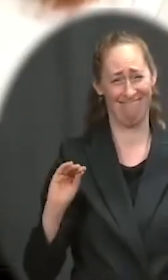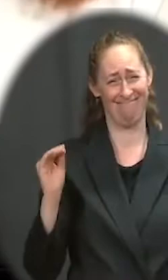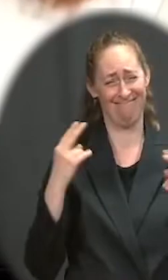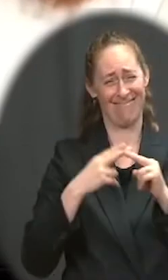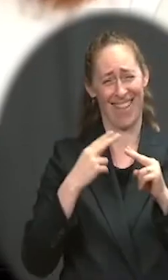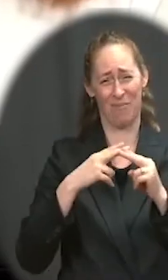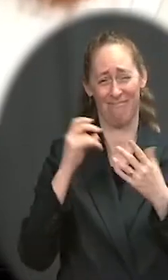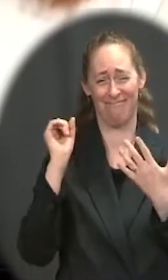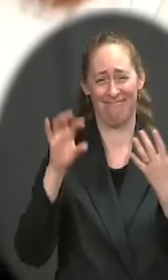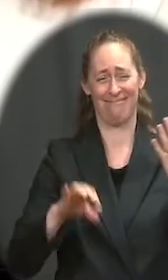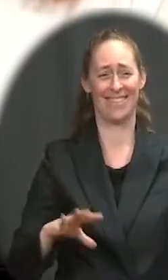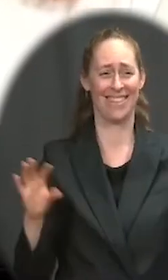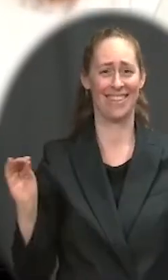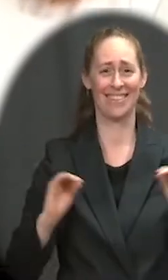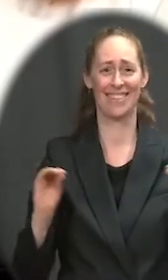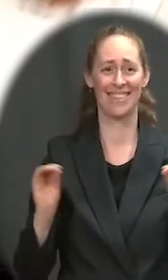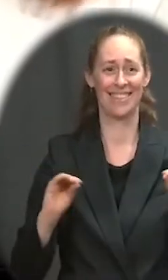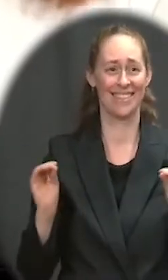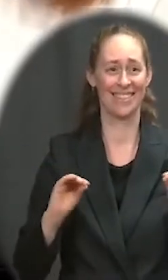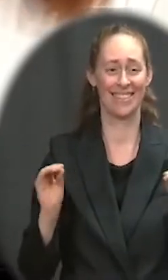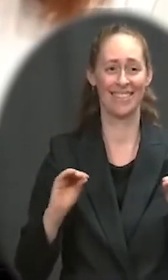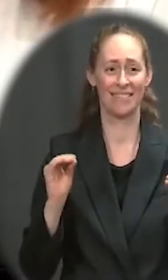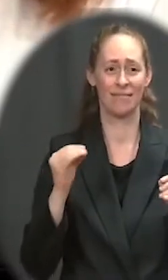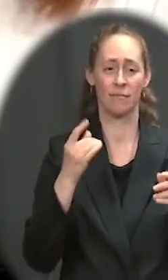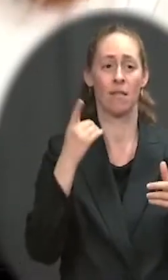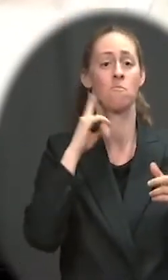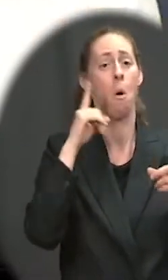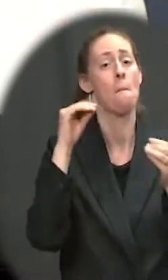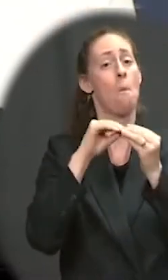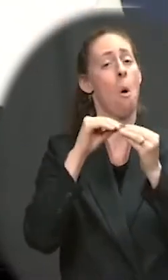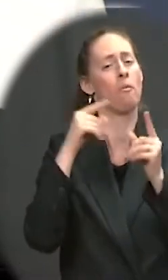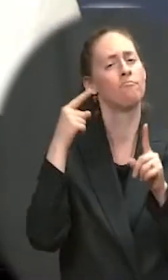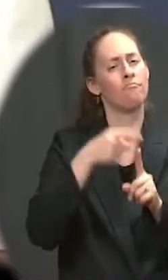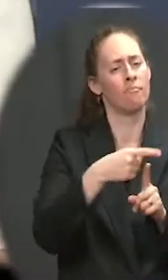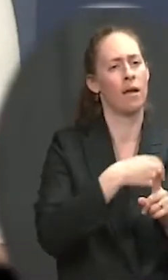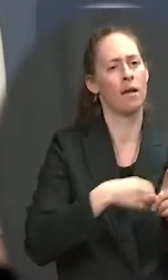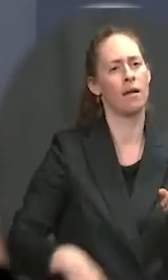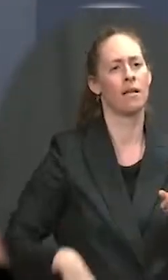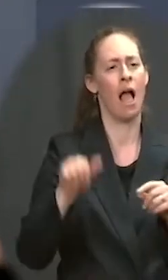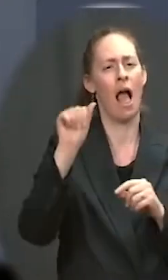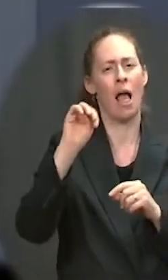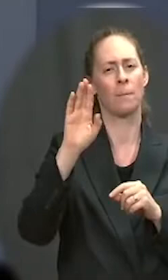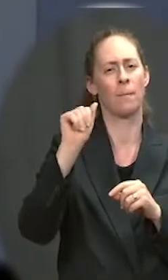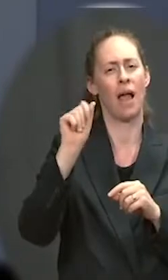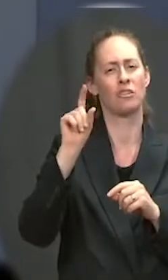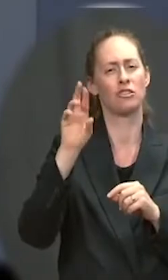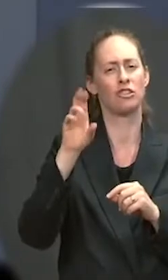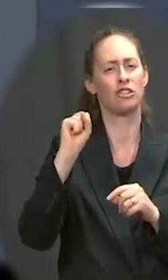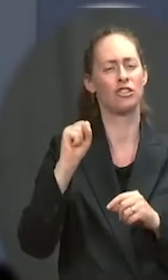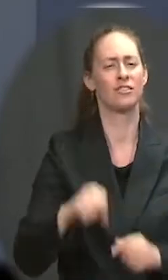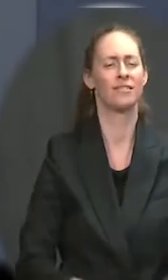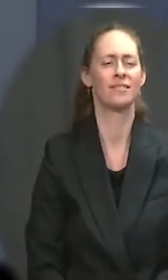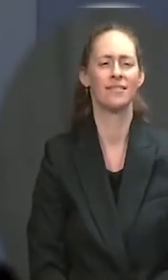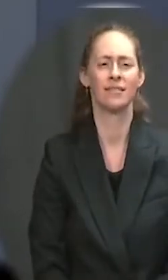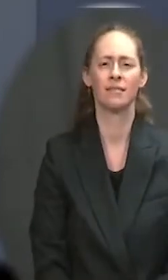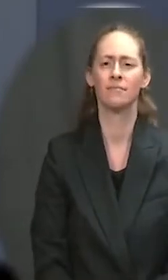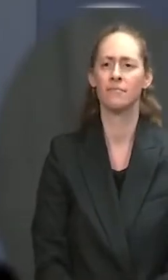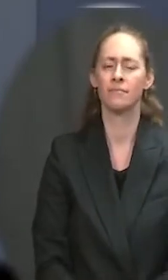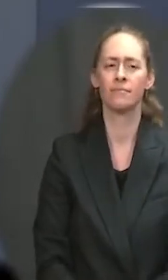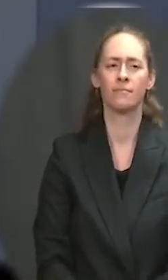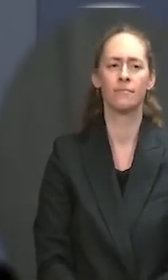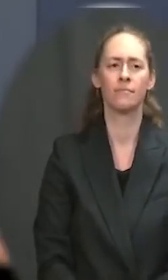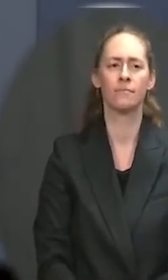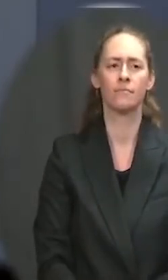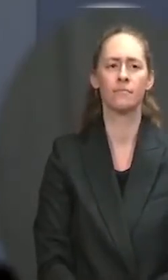Hopefully we'll have some more ambassadors soon to announce. When you say soon, will that be before or after he makes his decision on going to the Olympics?